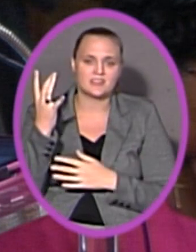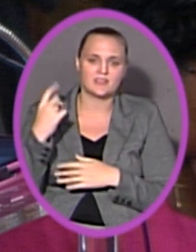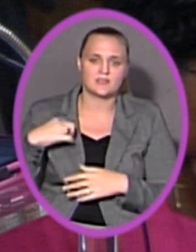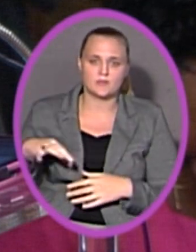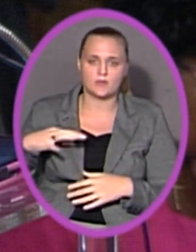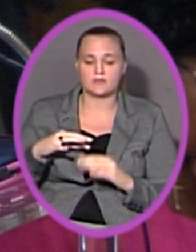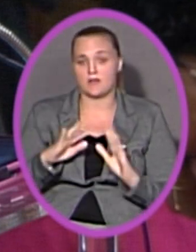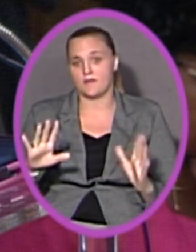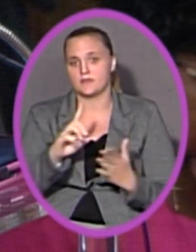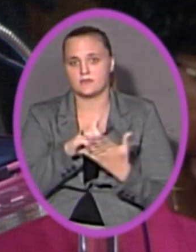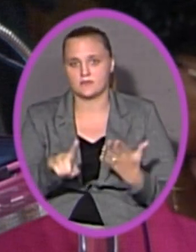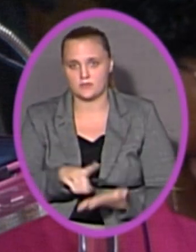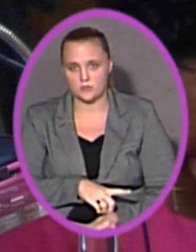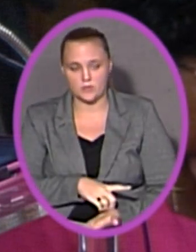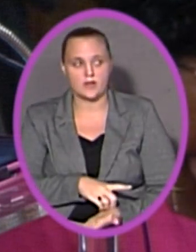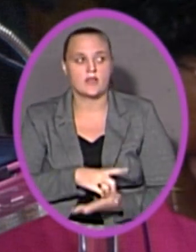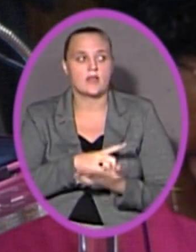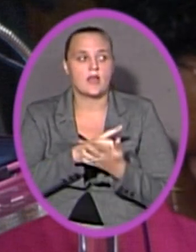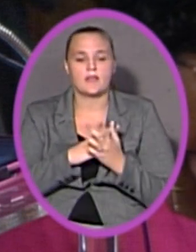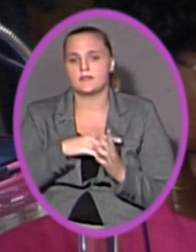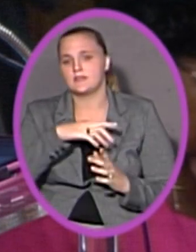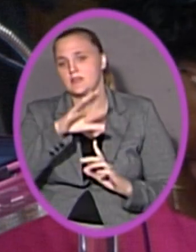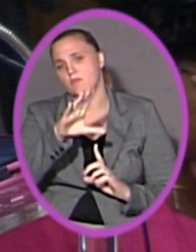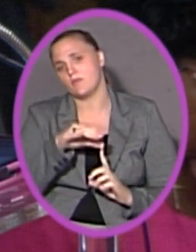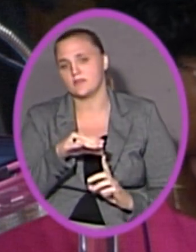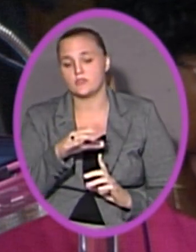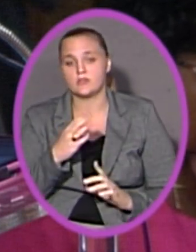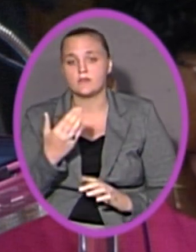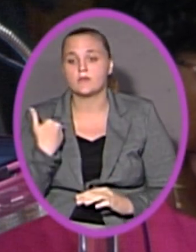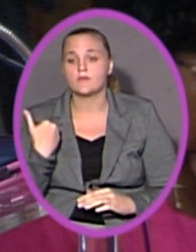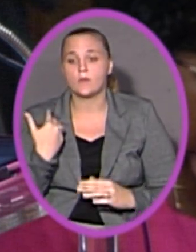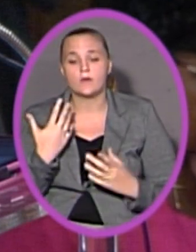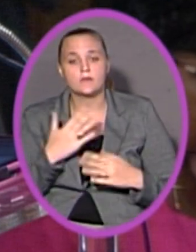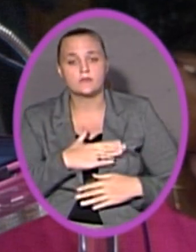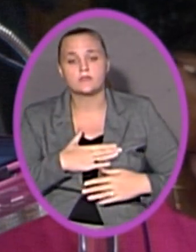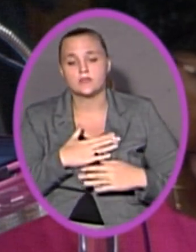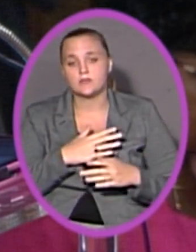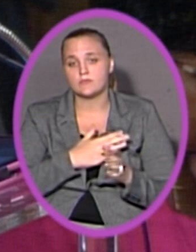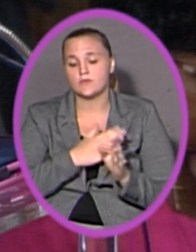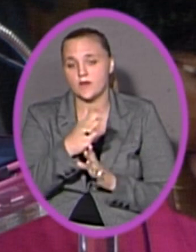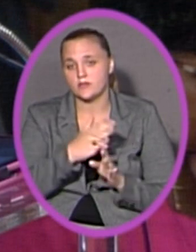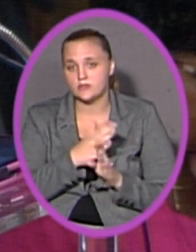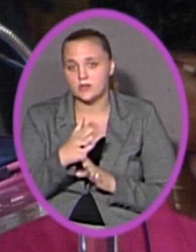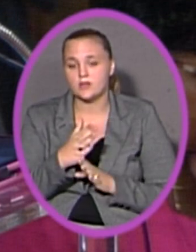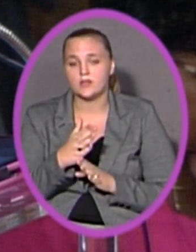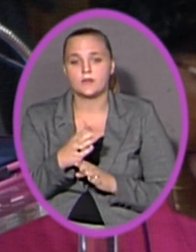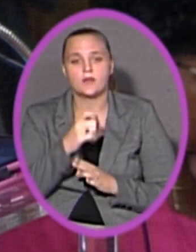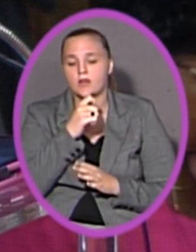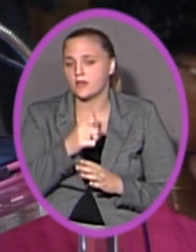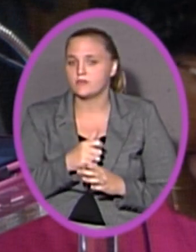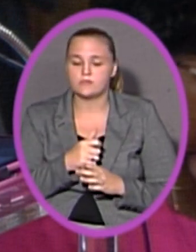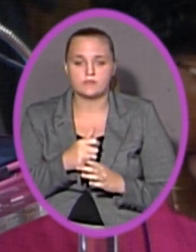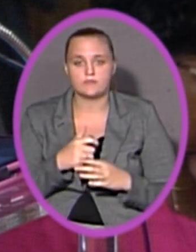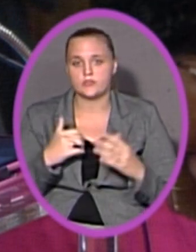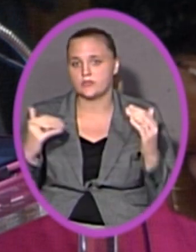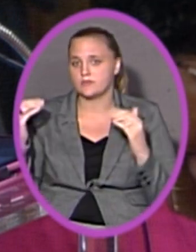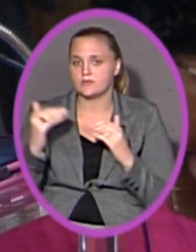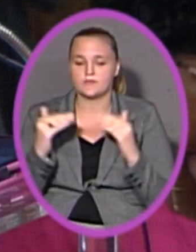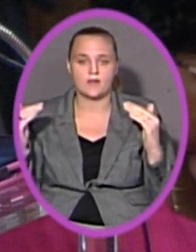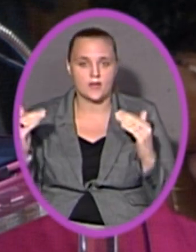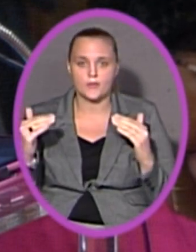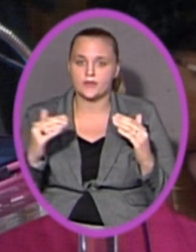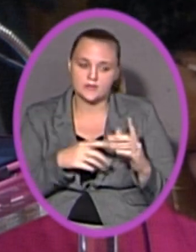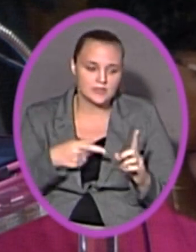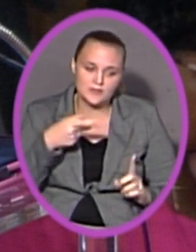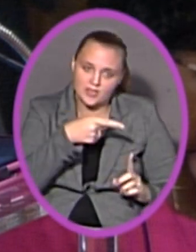discriminatory, and the demoralization of our once appreciated profession by unjustifiable intimidation and harassment techniques,